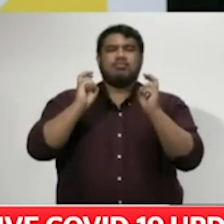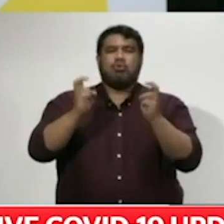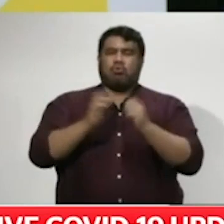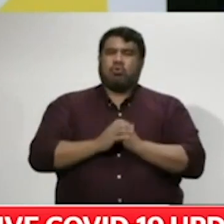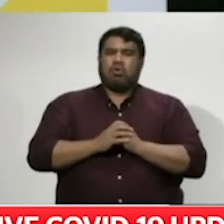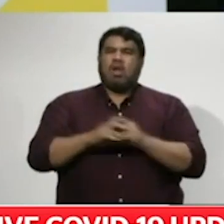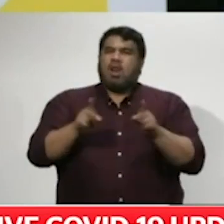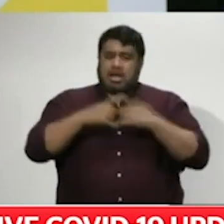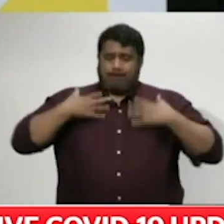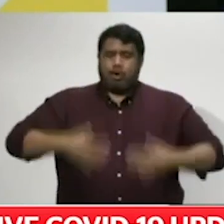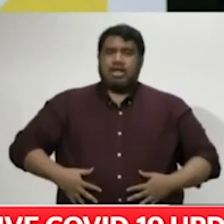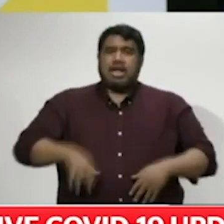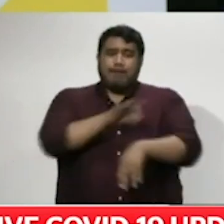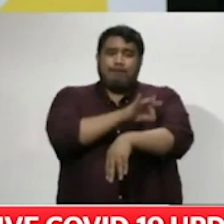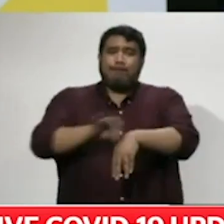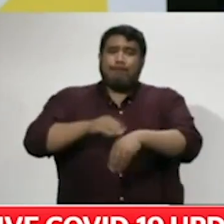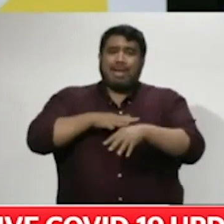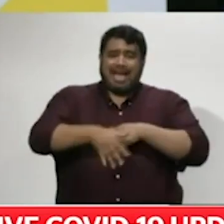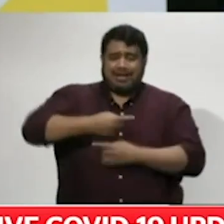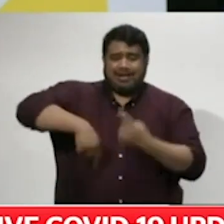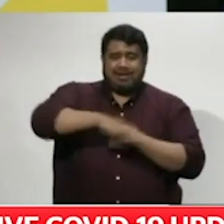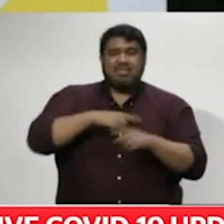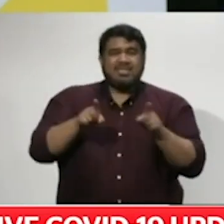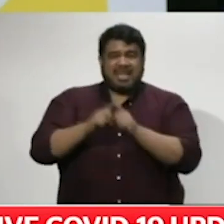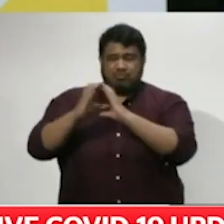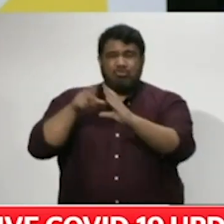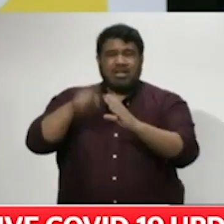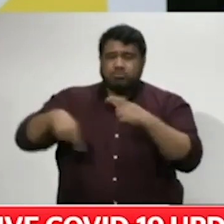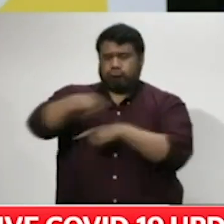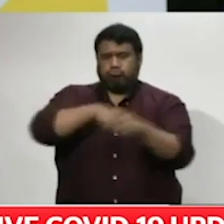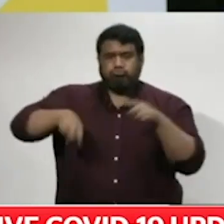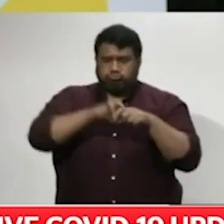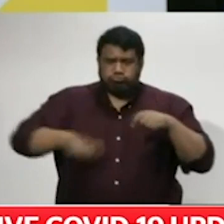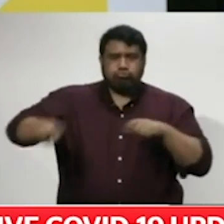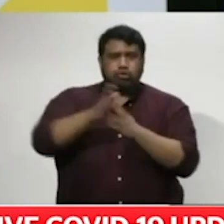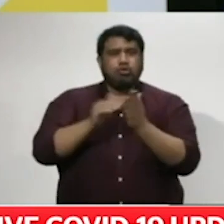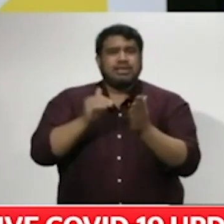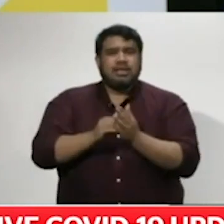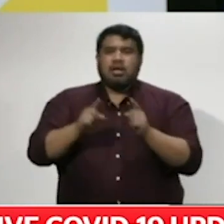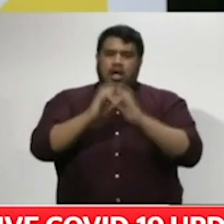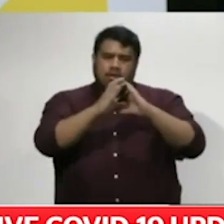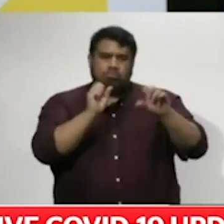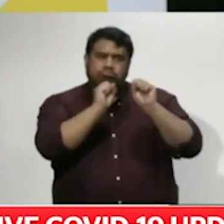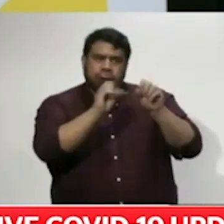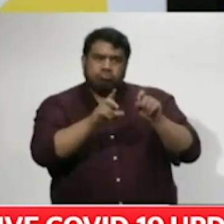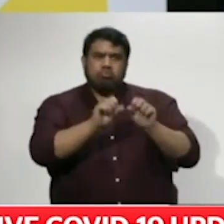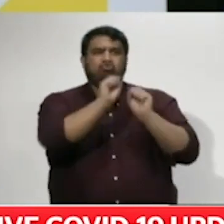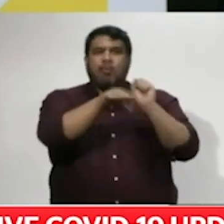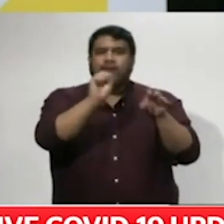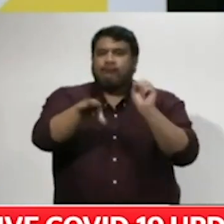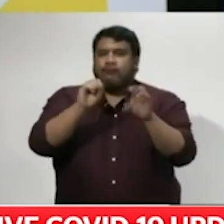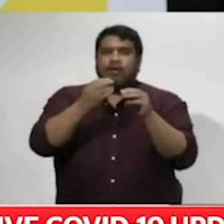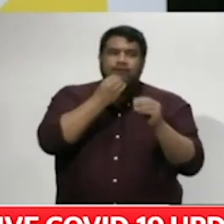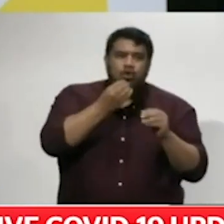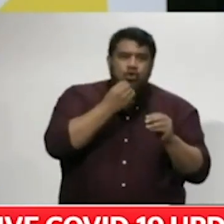ensured our food and goods have been unpacked from ships and aircraft, loaded into trucks and delivered to retailers, as well as kept our exports flowing.